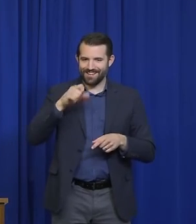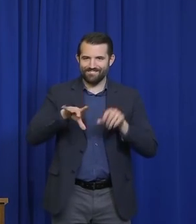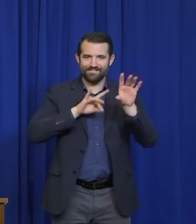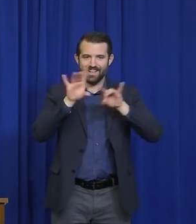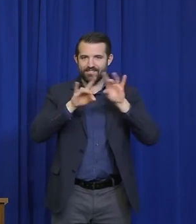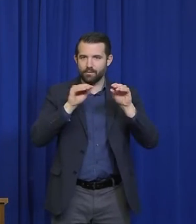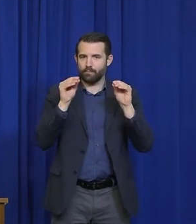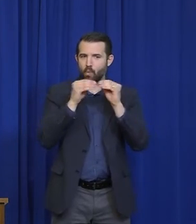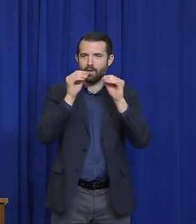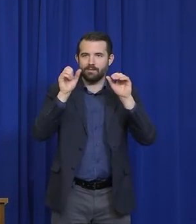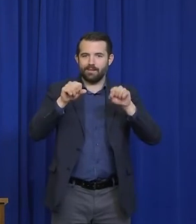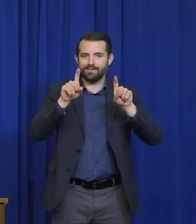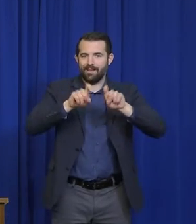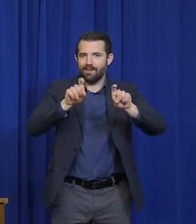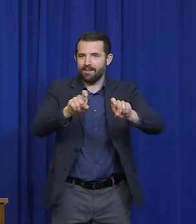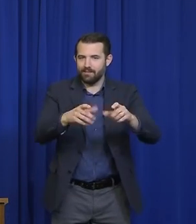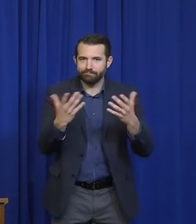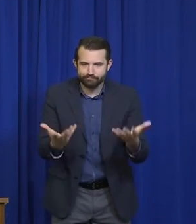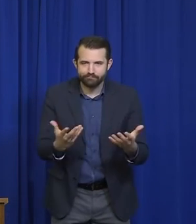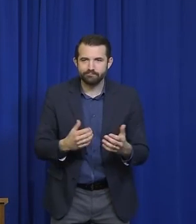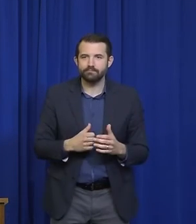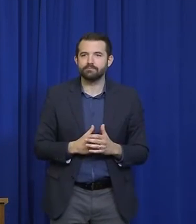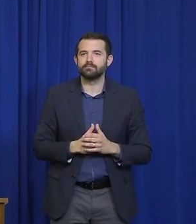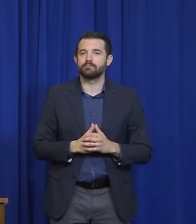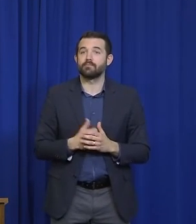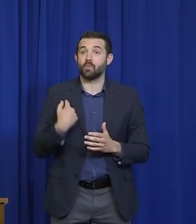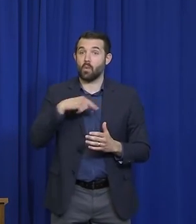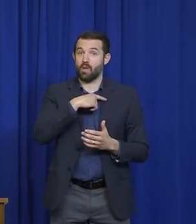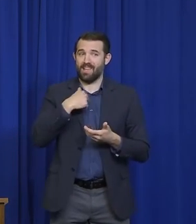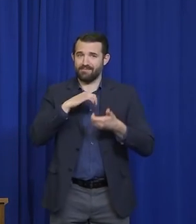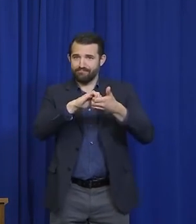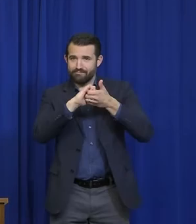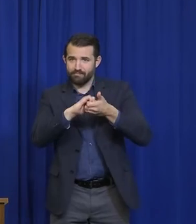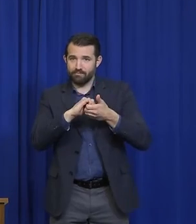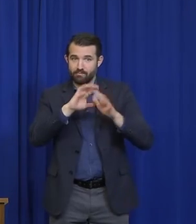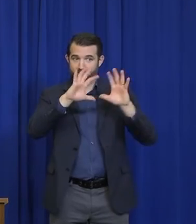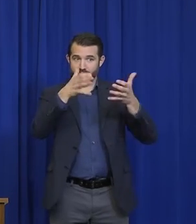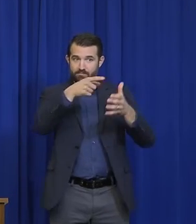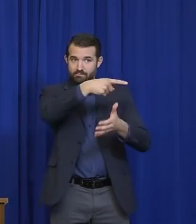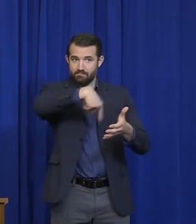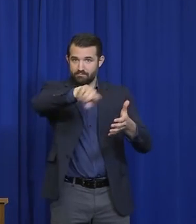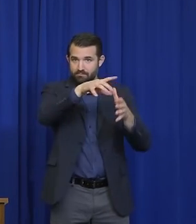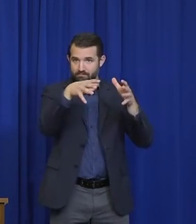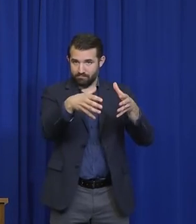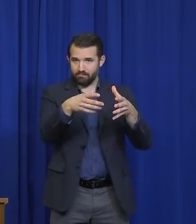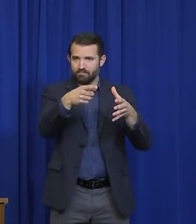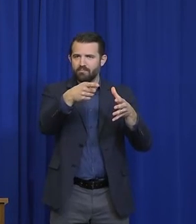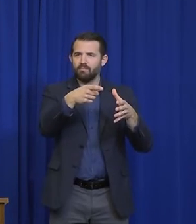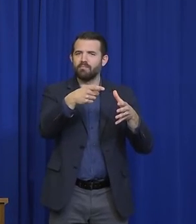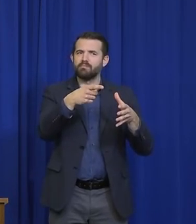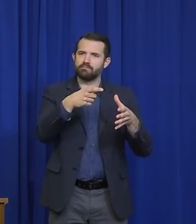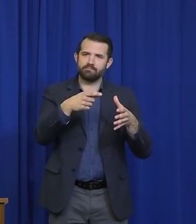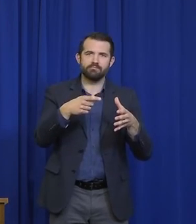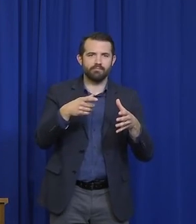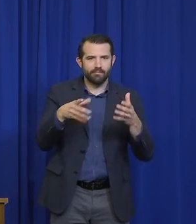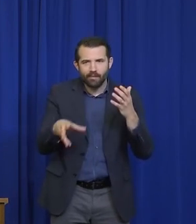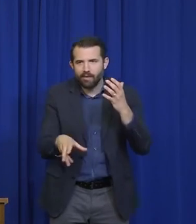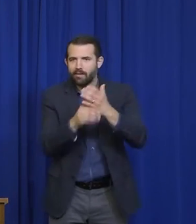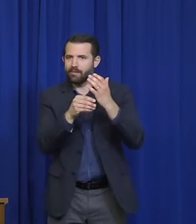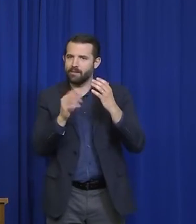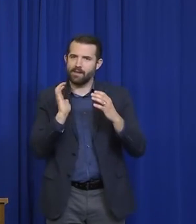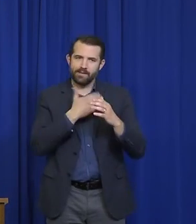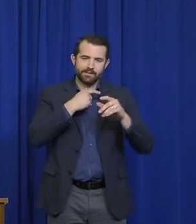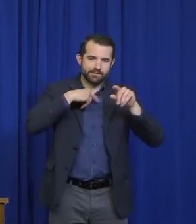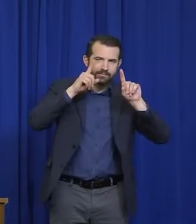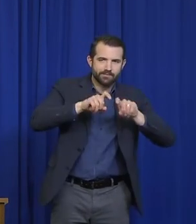working on. We are working with an organization to bring on additional testing capacity at our